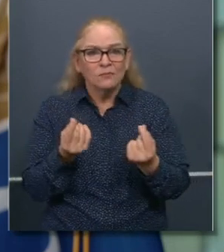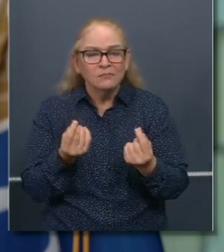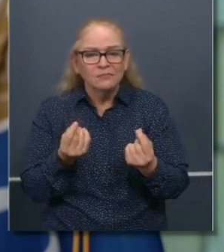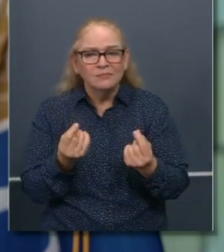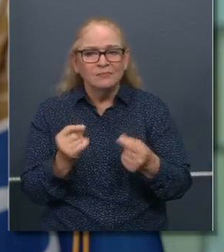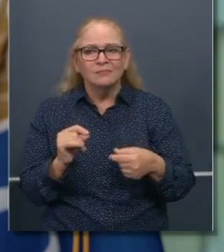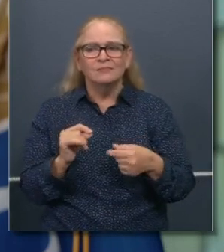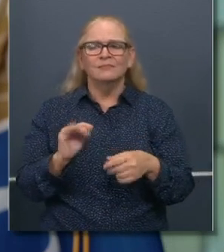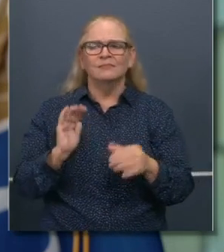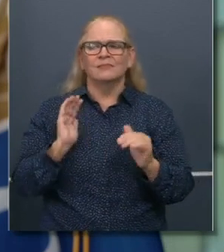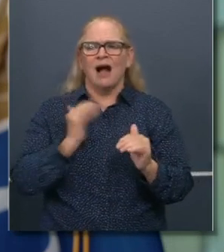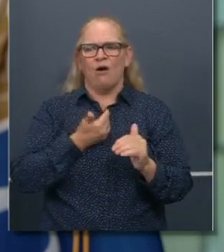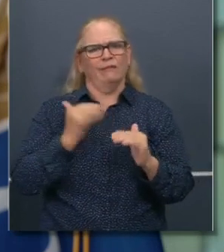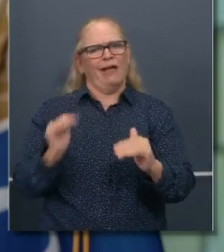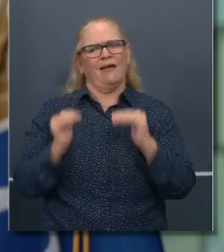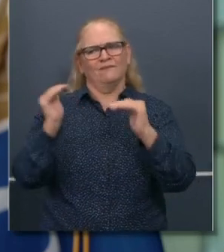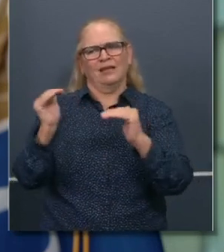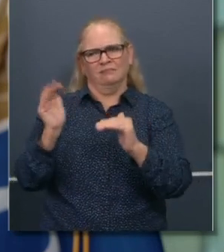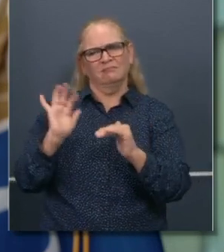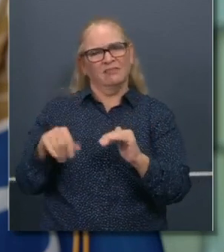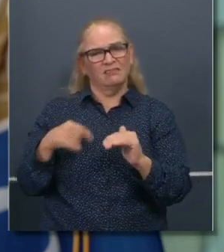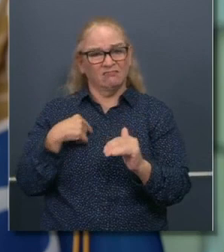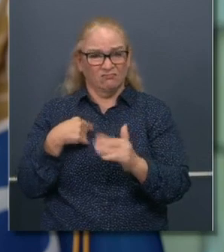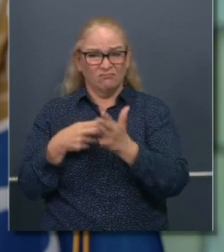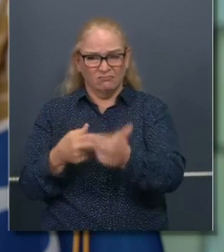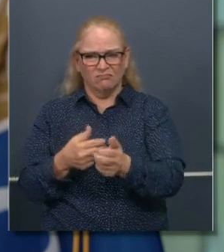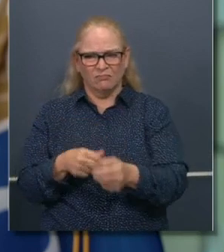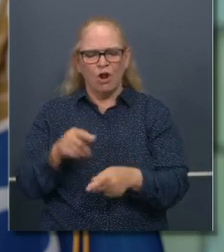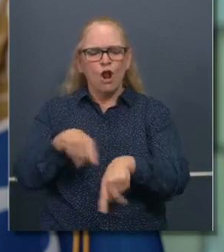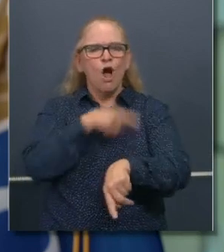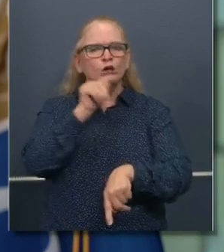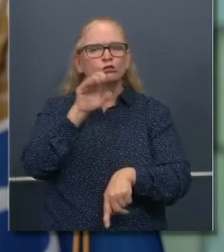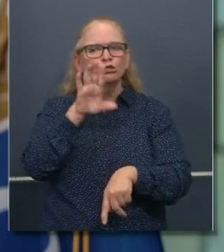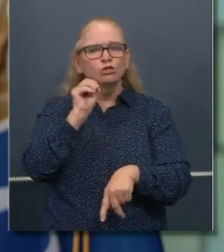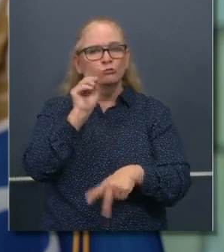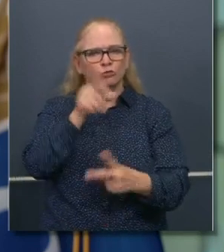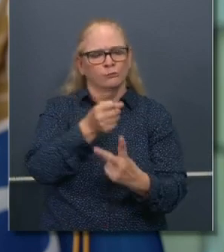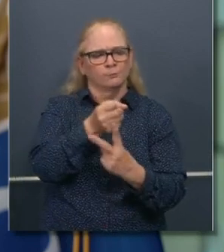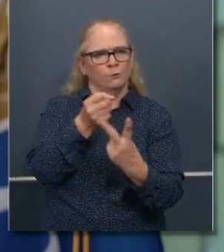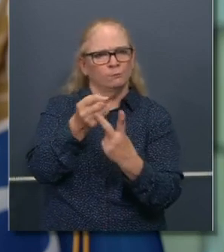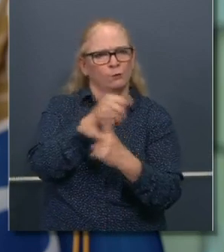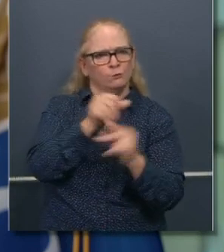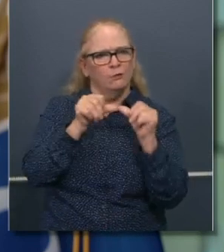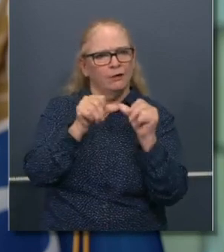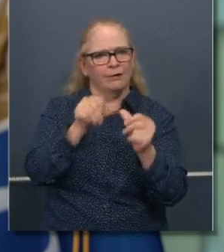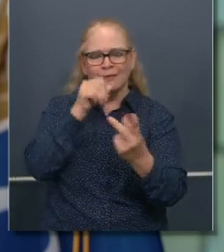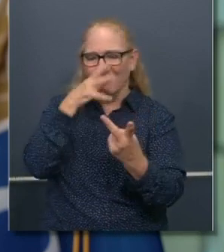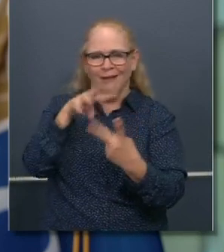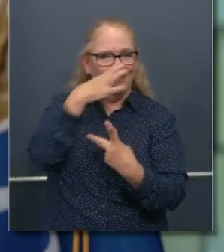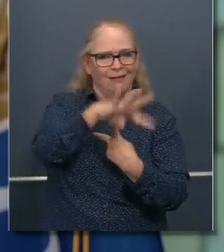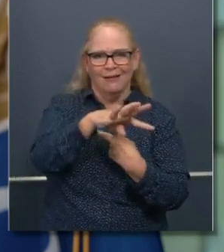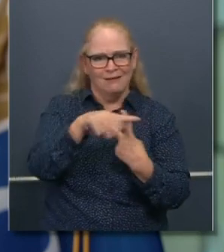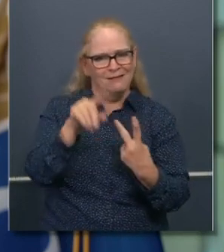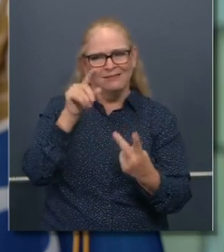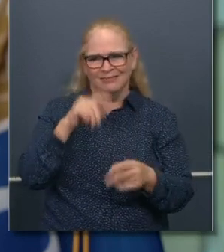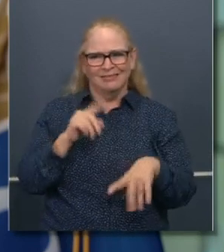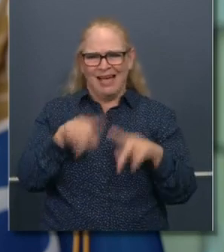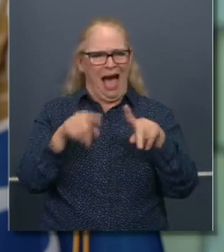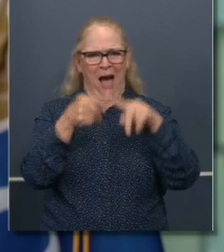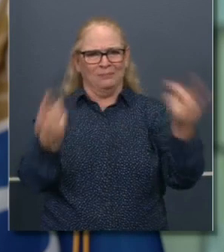advanced and long-term sustainable economic recovery can be found growth and